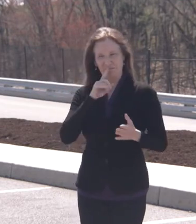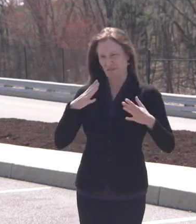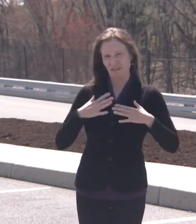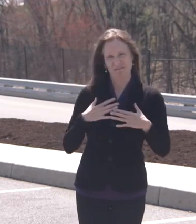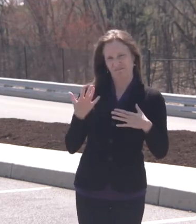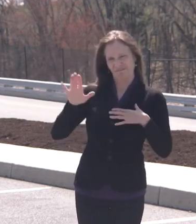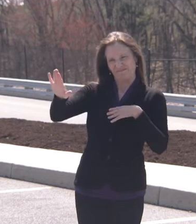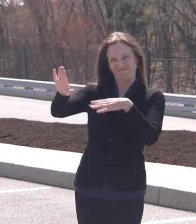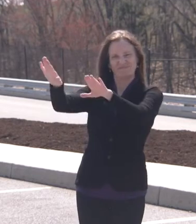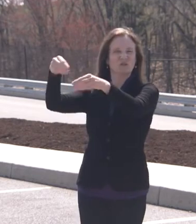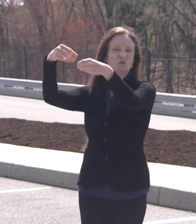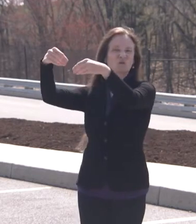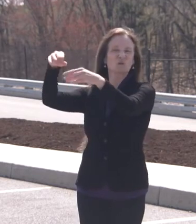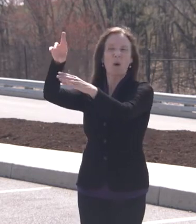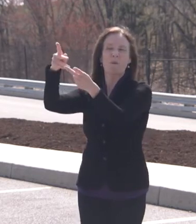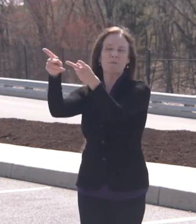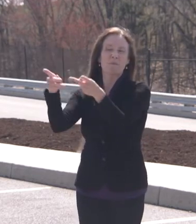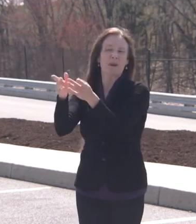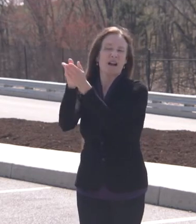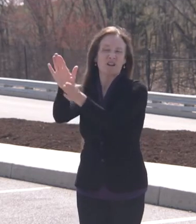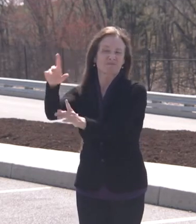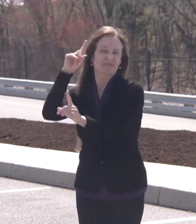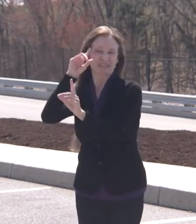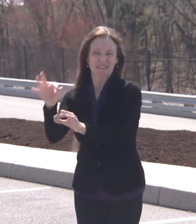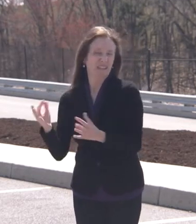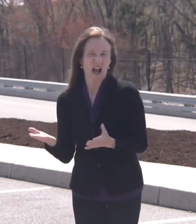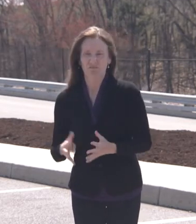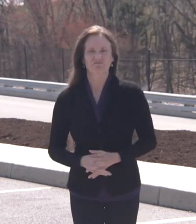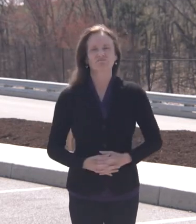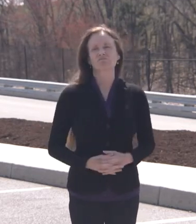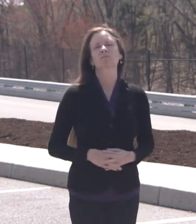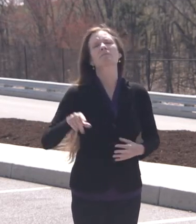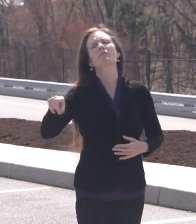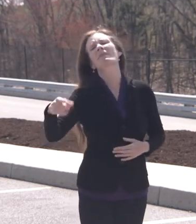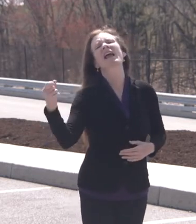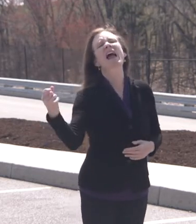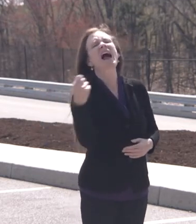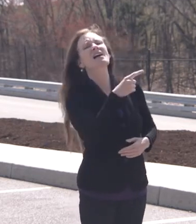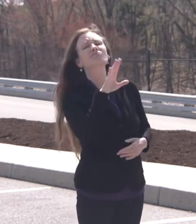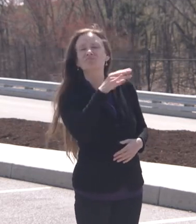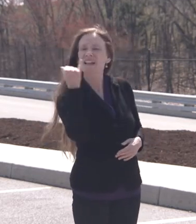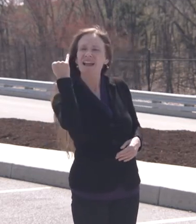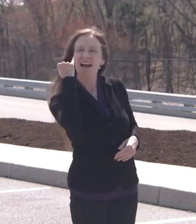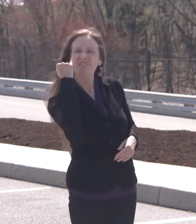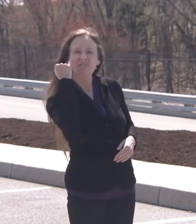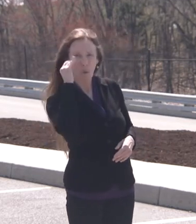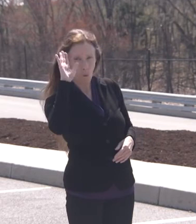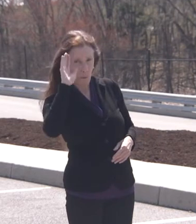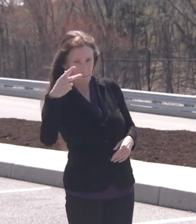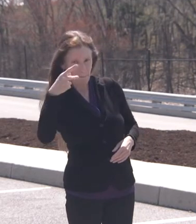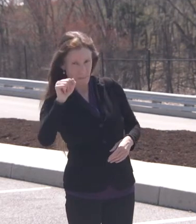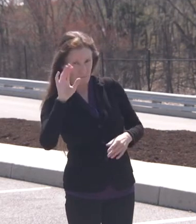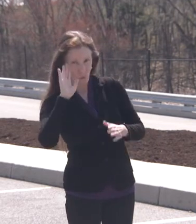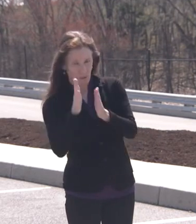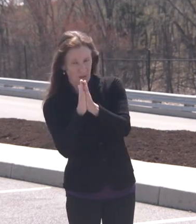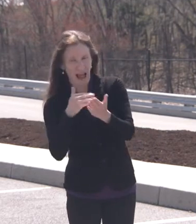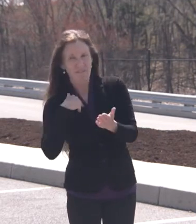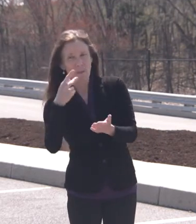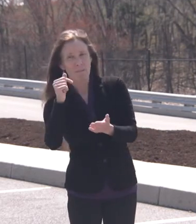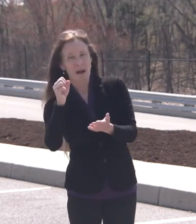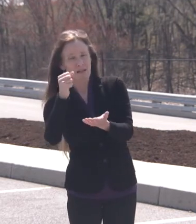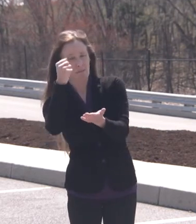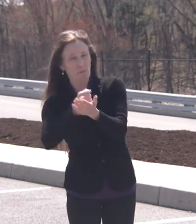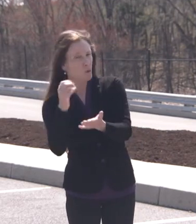Pennsylvania is interested in creating its own vaccine passport program, you said that we haven't looked into it yet. Why are we not